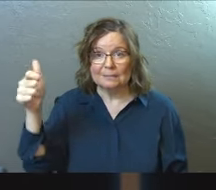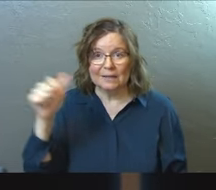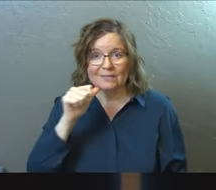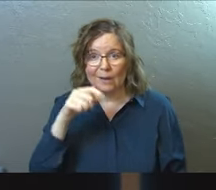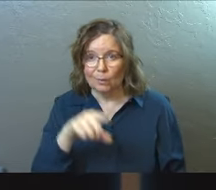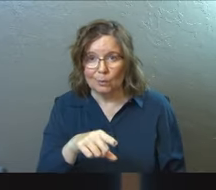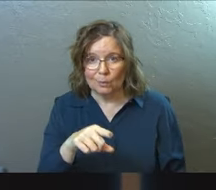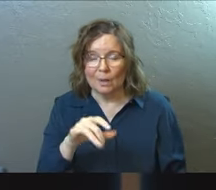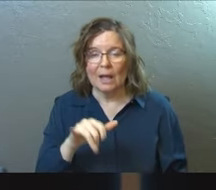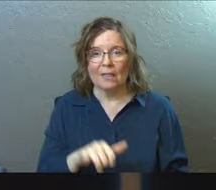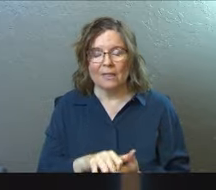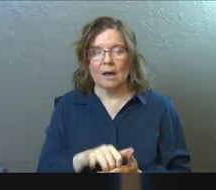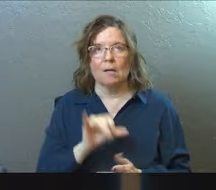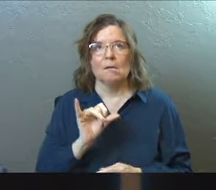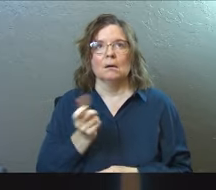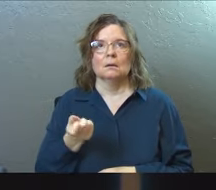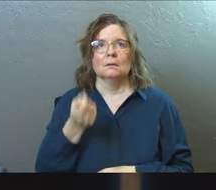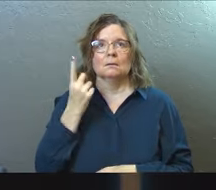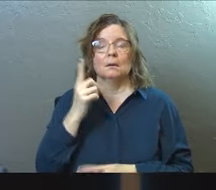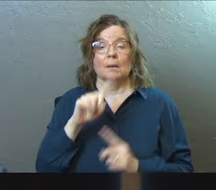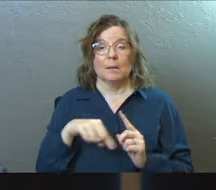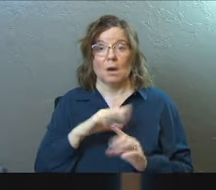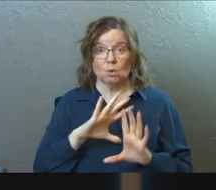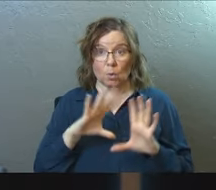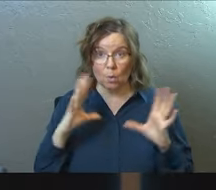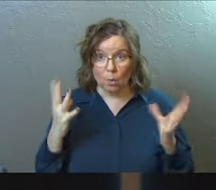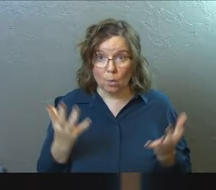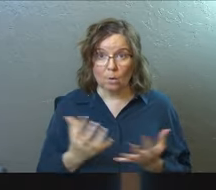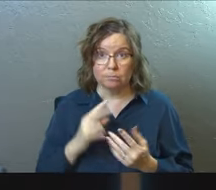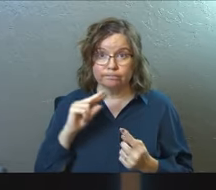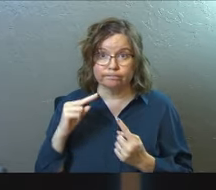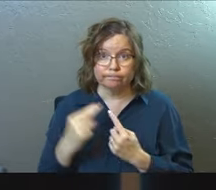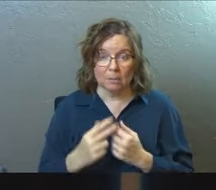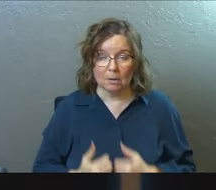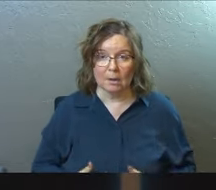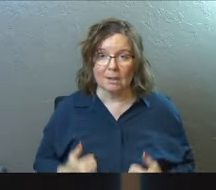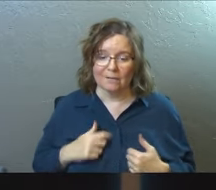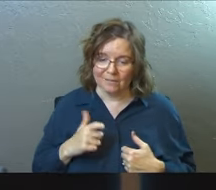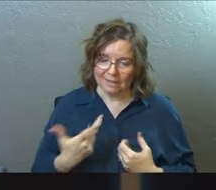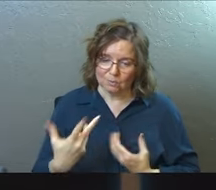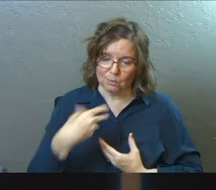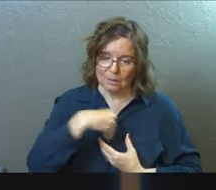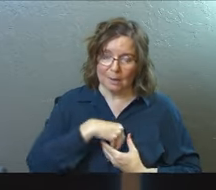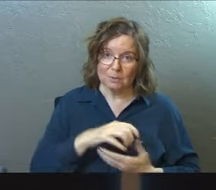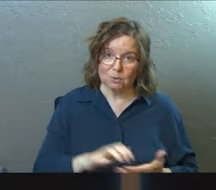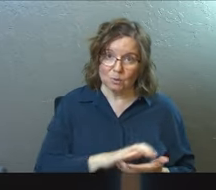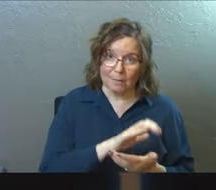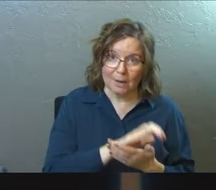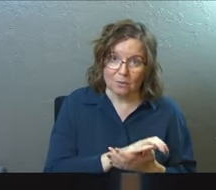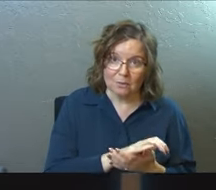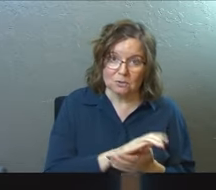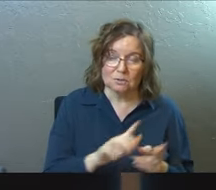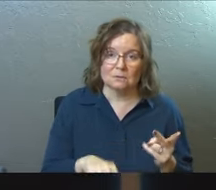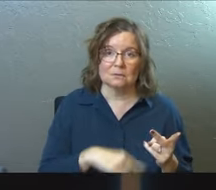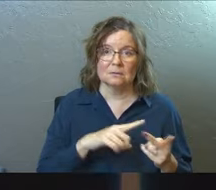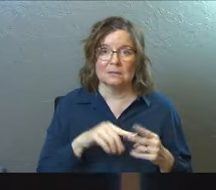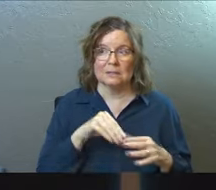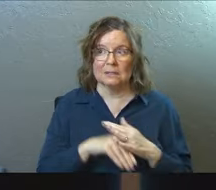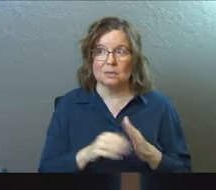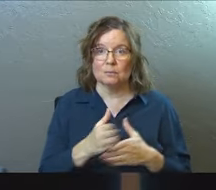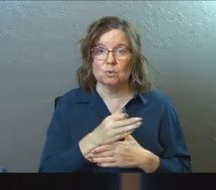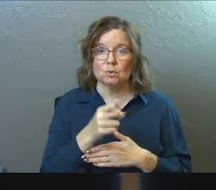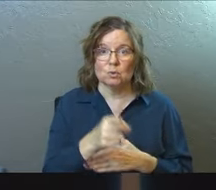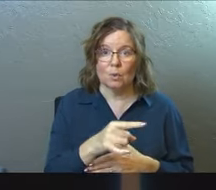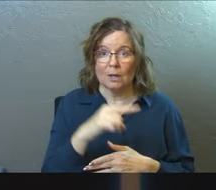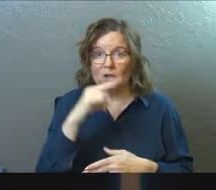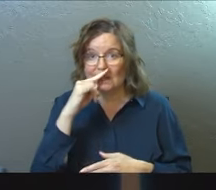And that kind of conviction about your whole world and your whole life it's gotta come into your marriage. It's gotta come in